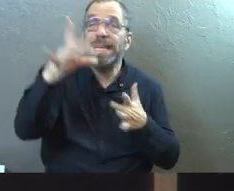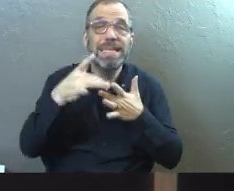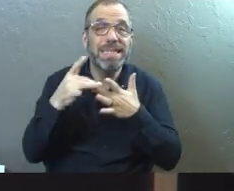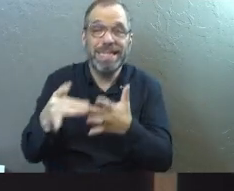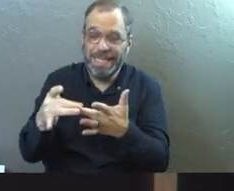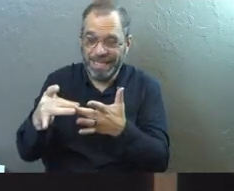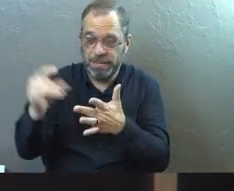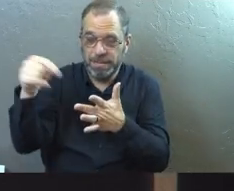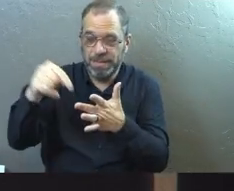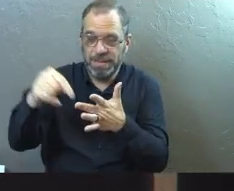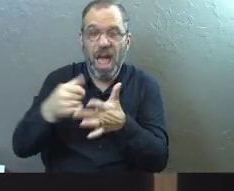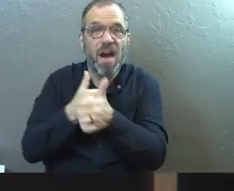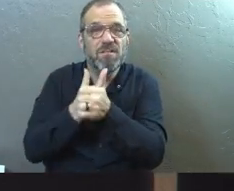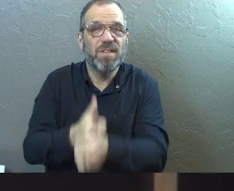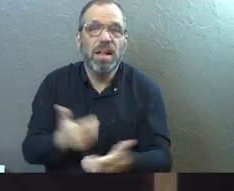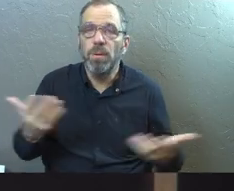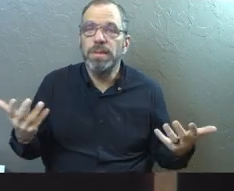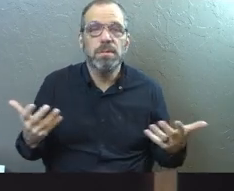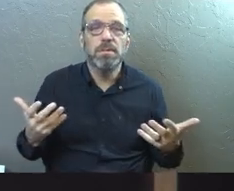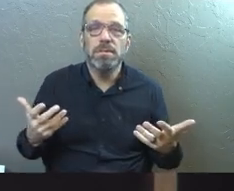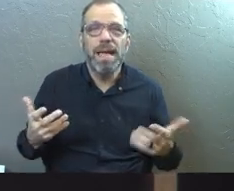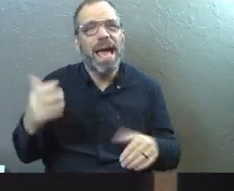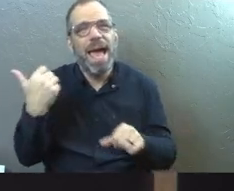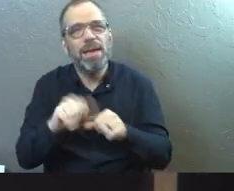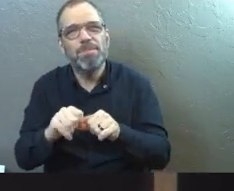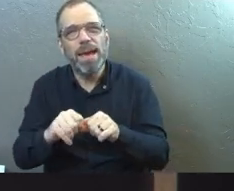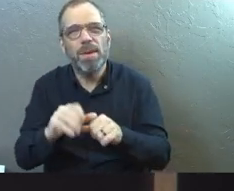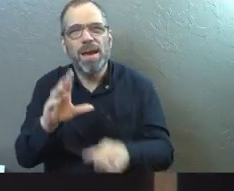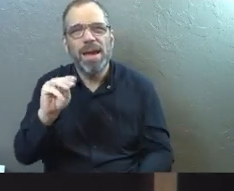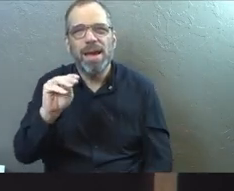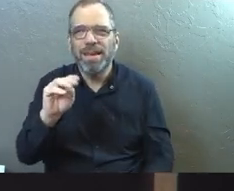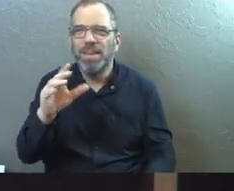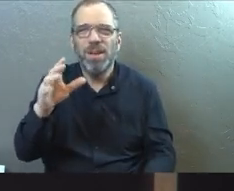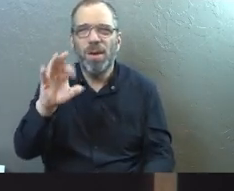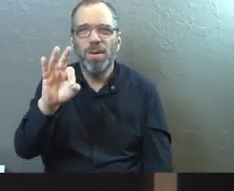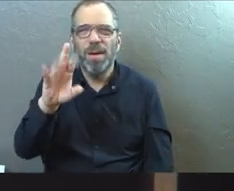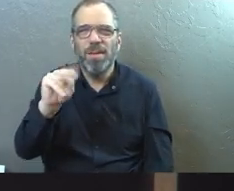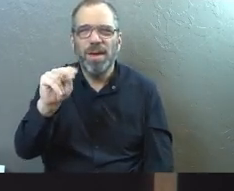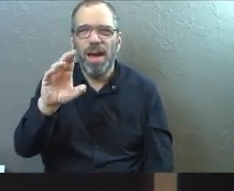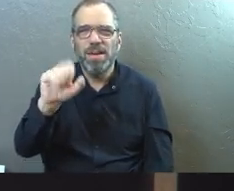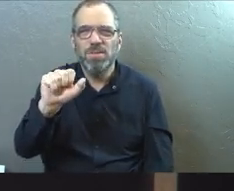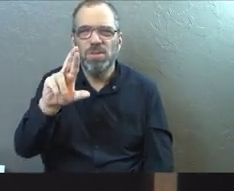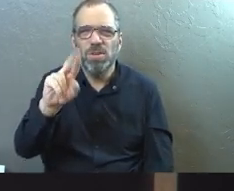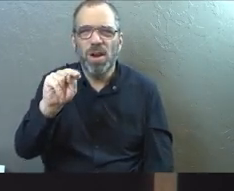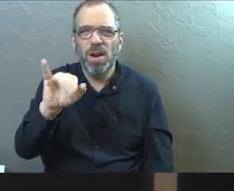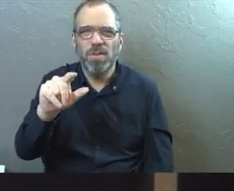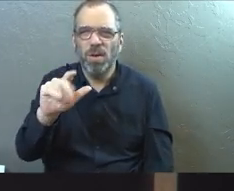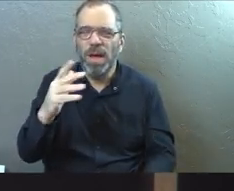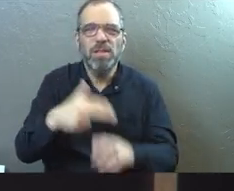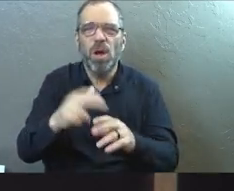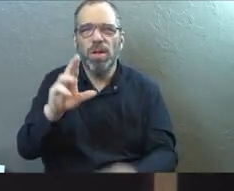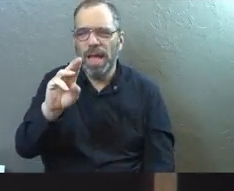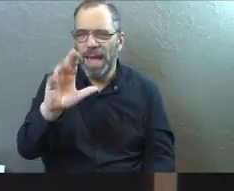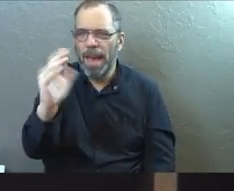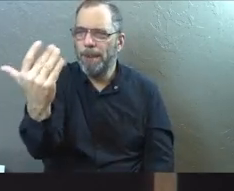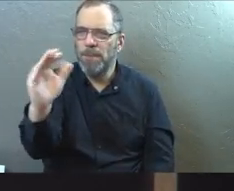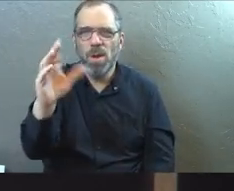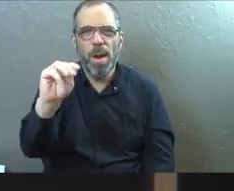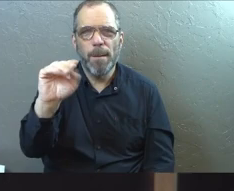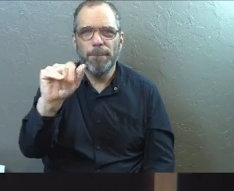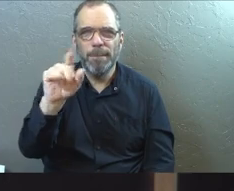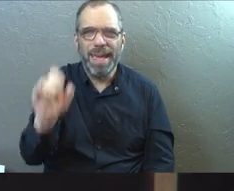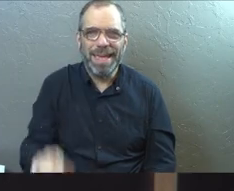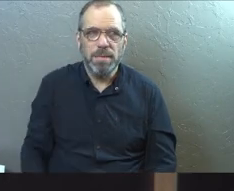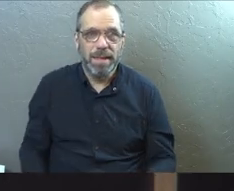Follow him. As simple as that. You guys ever been in a mirror maze? You know what I'm about? Yeah, mirror maze, right? So one,